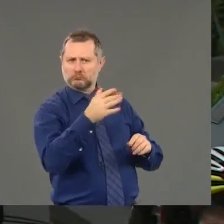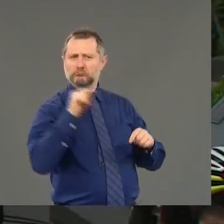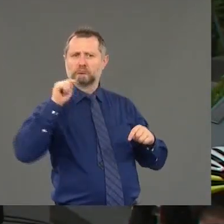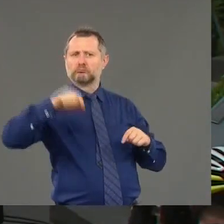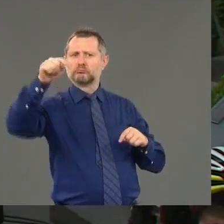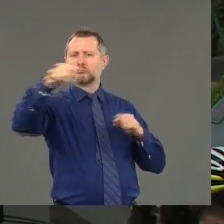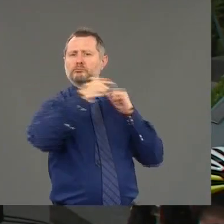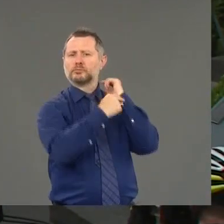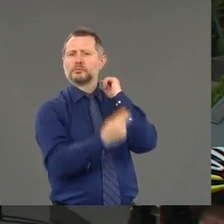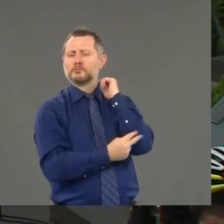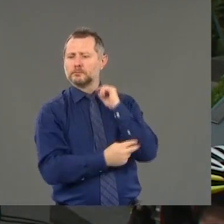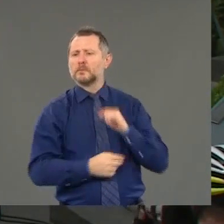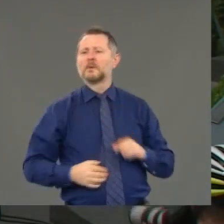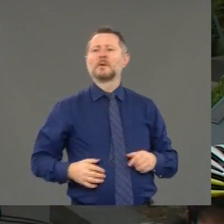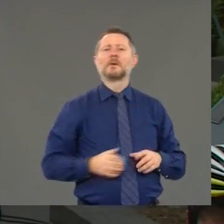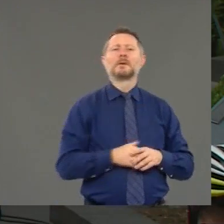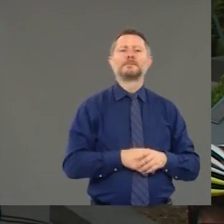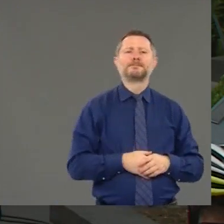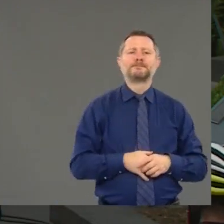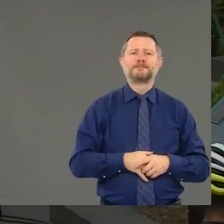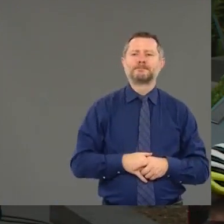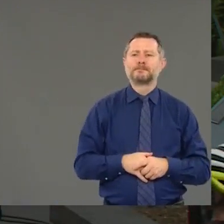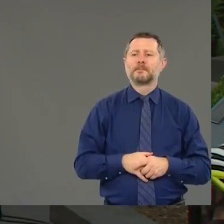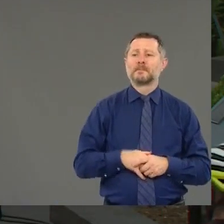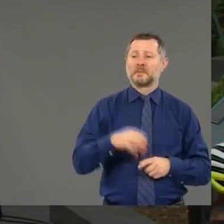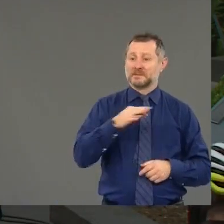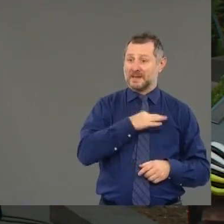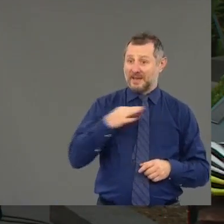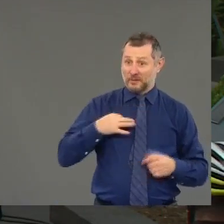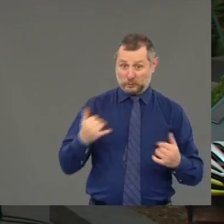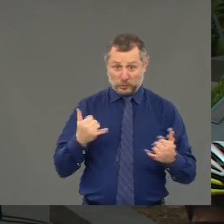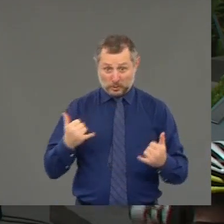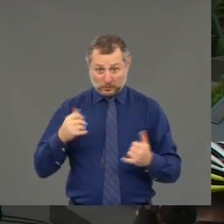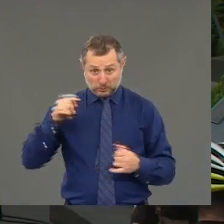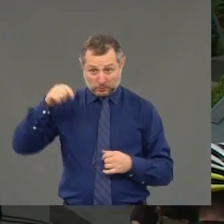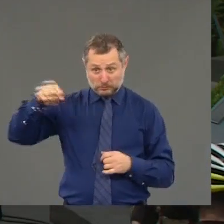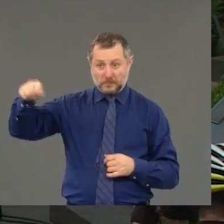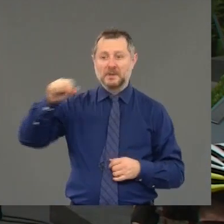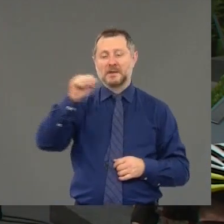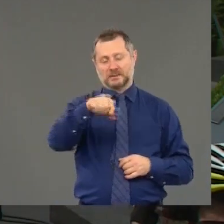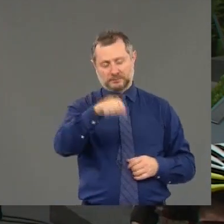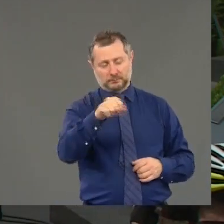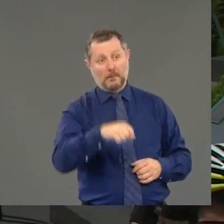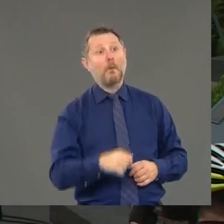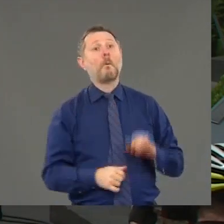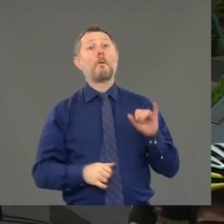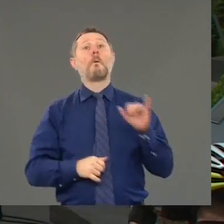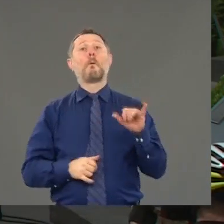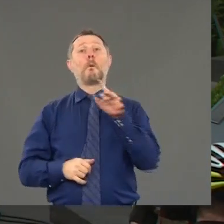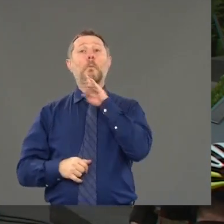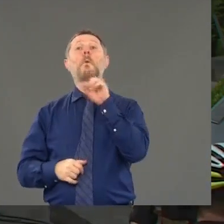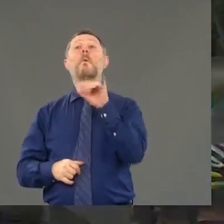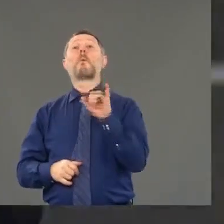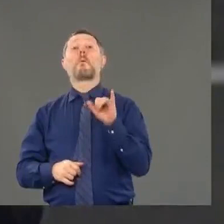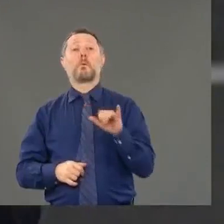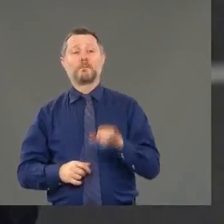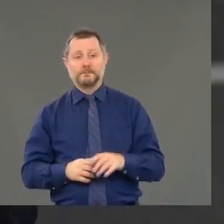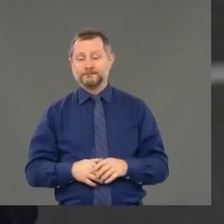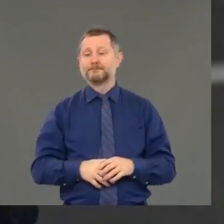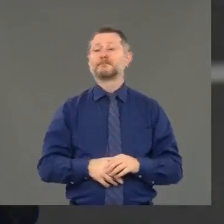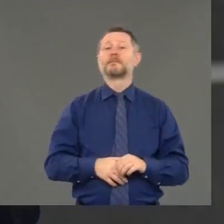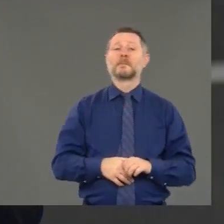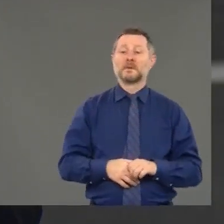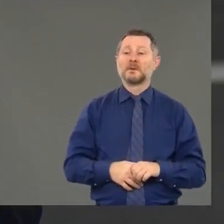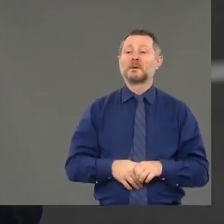I'm sorry. That's the way the staff is monitoring? Yeah. thank you. Governor Kerrio confirmed to us that several private schools have